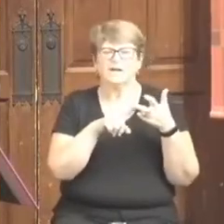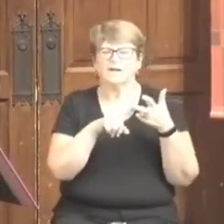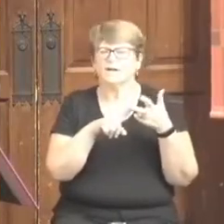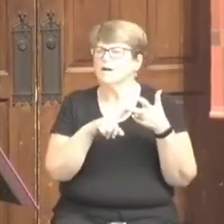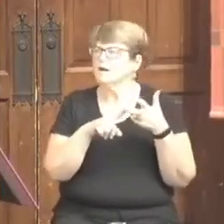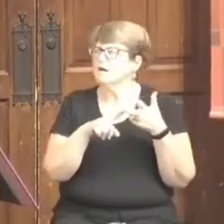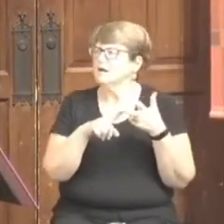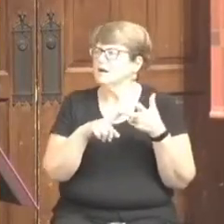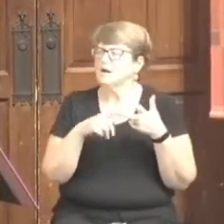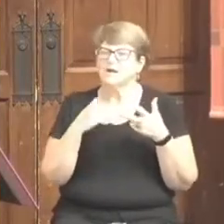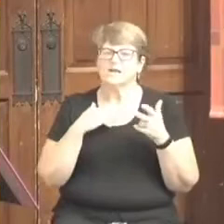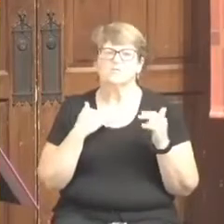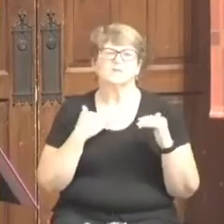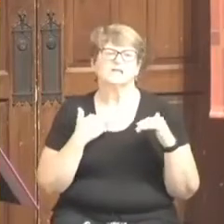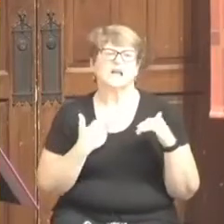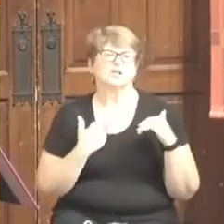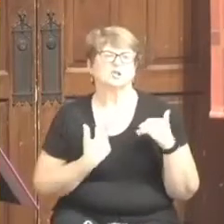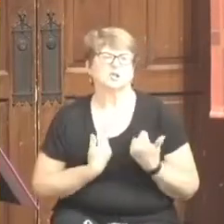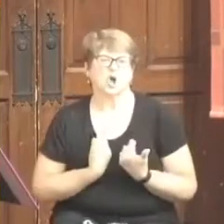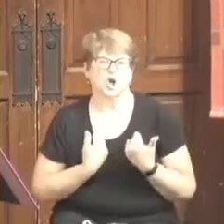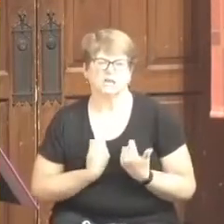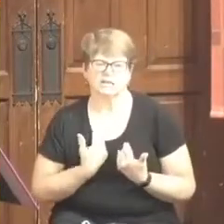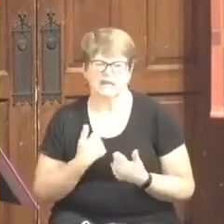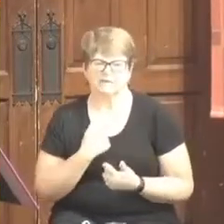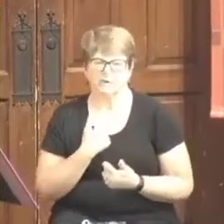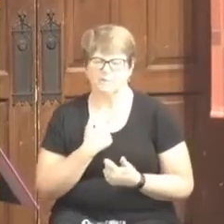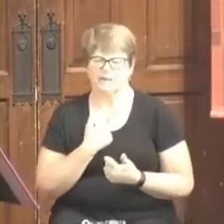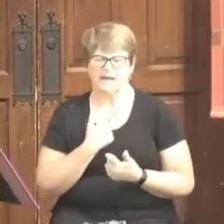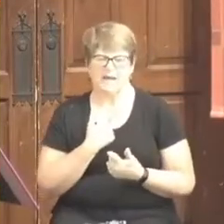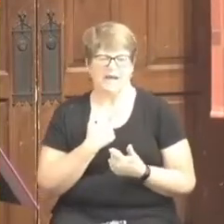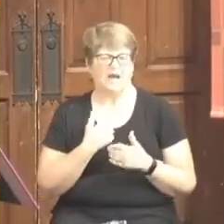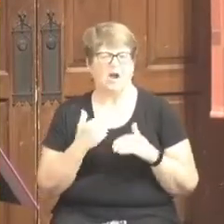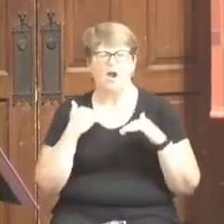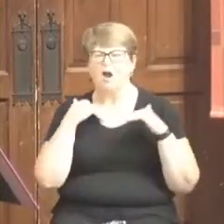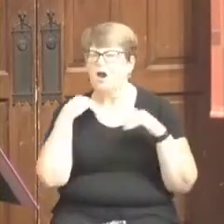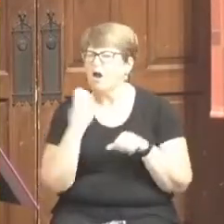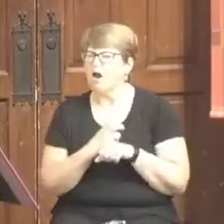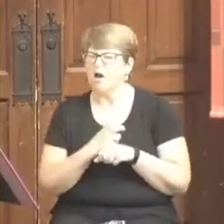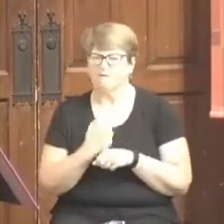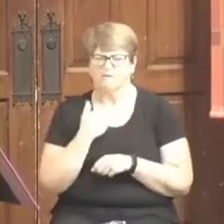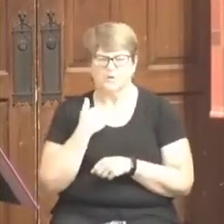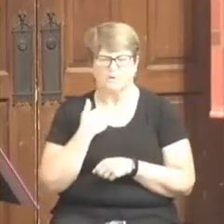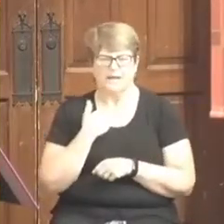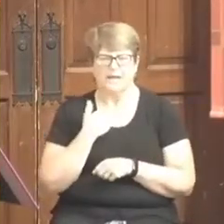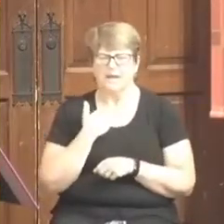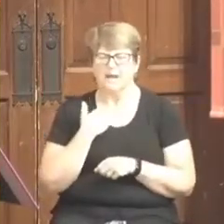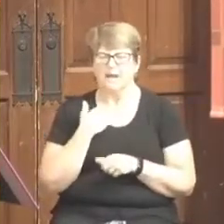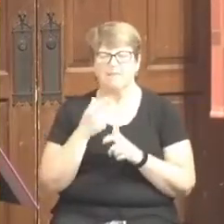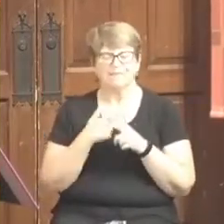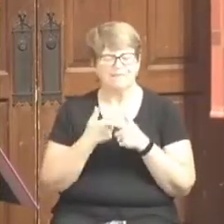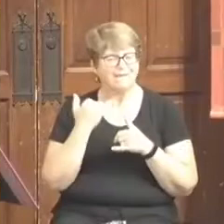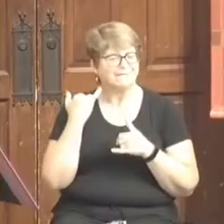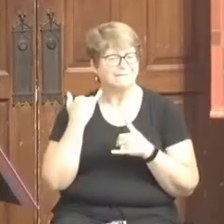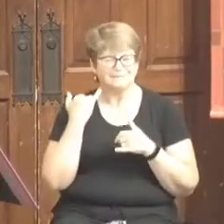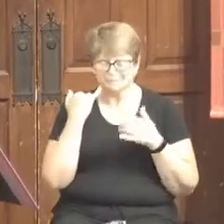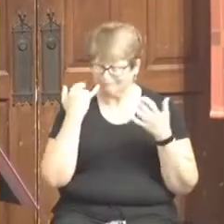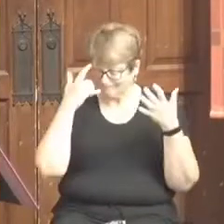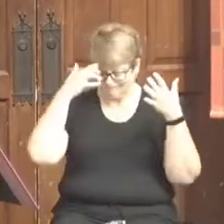It was exhausting. It was exhausting. And finally, I said,